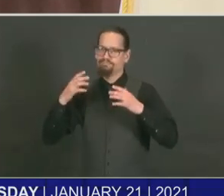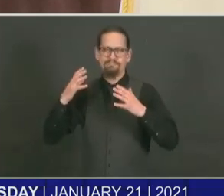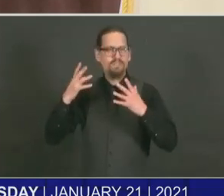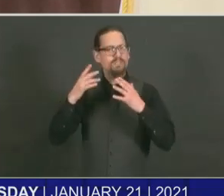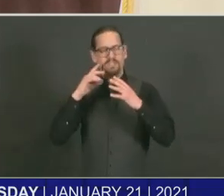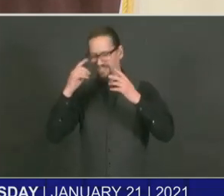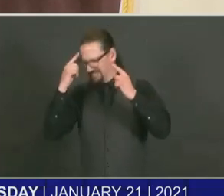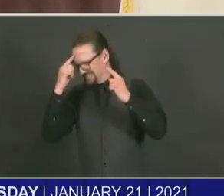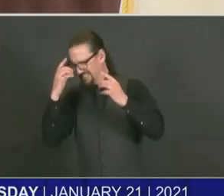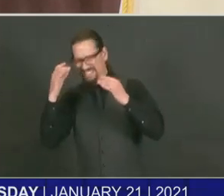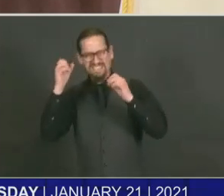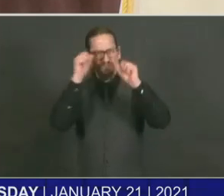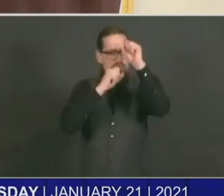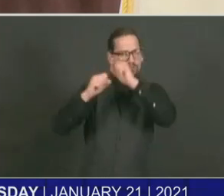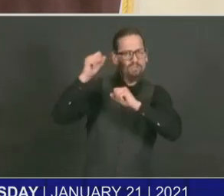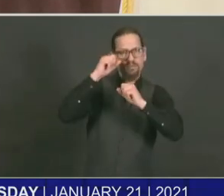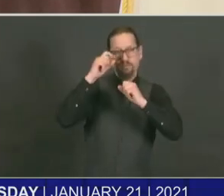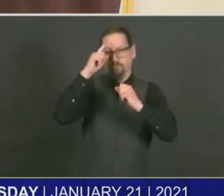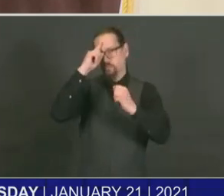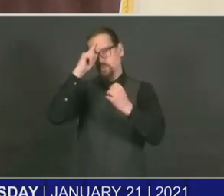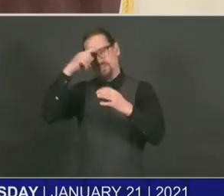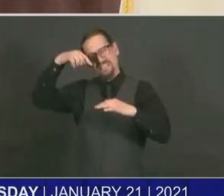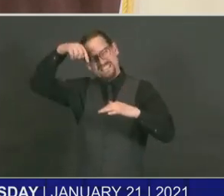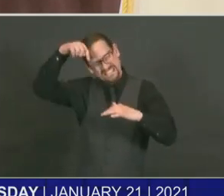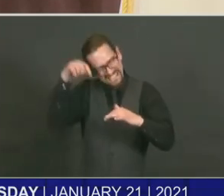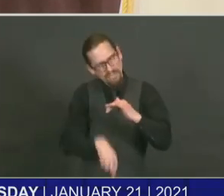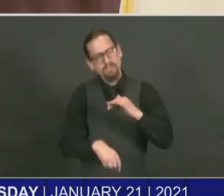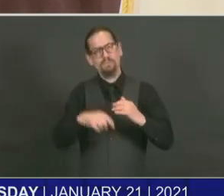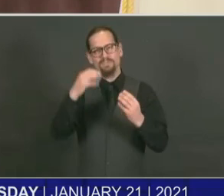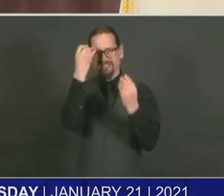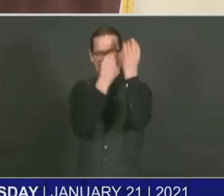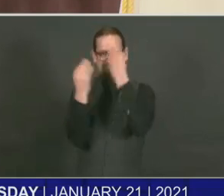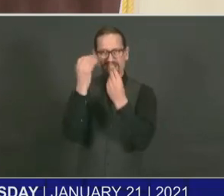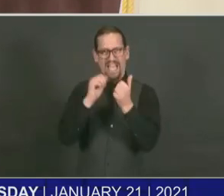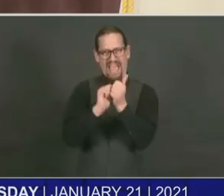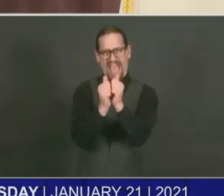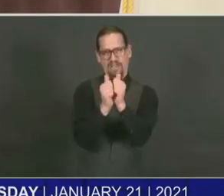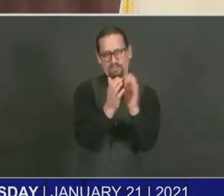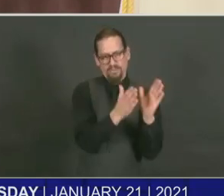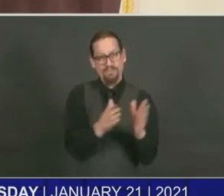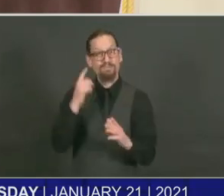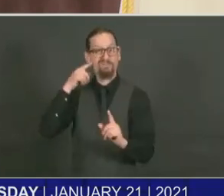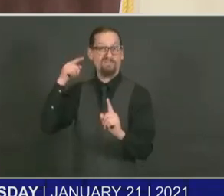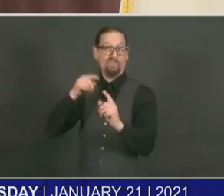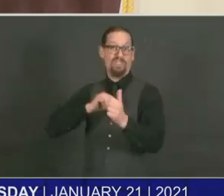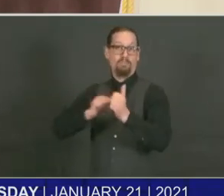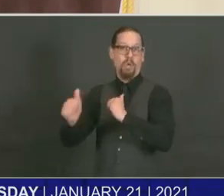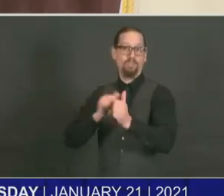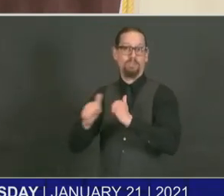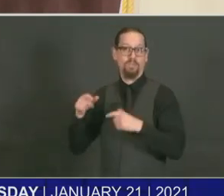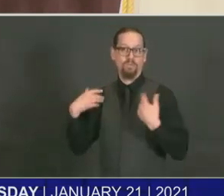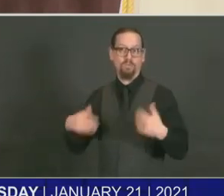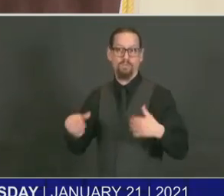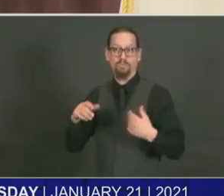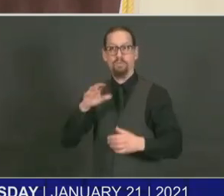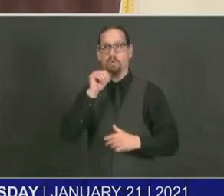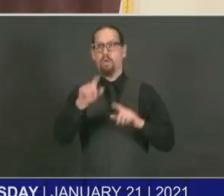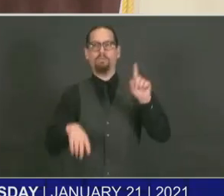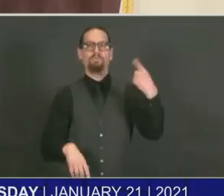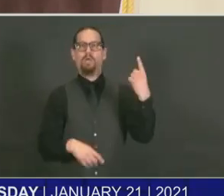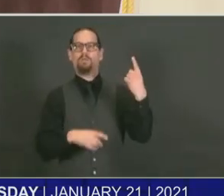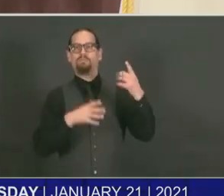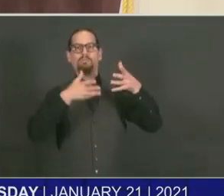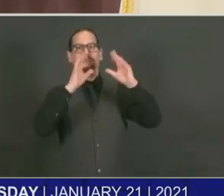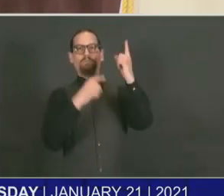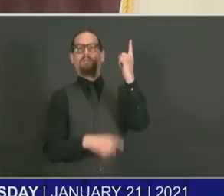with our sports response, basketball included. It really hasn't been just one sport over another. We,